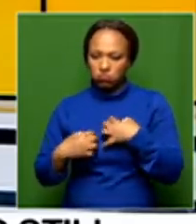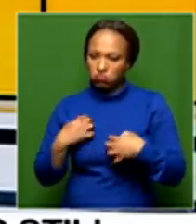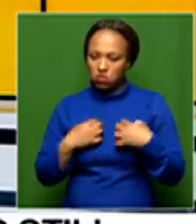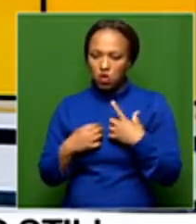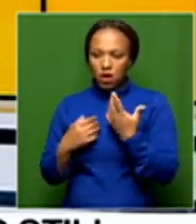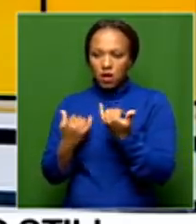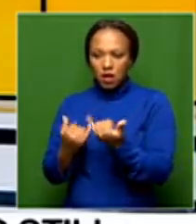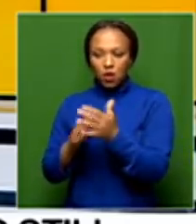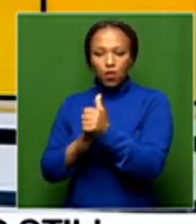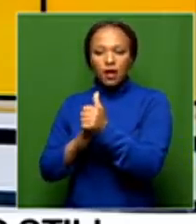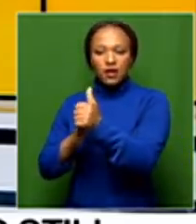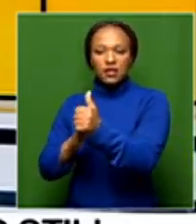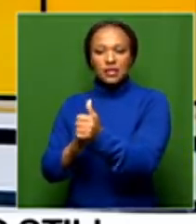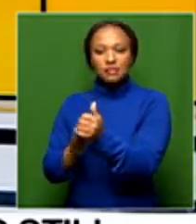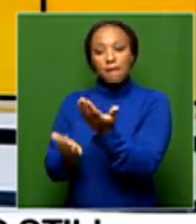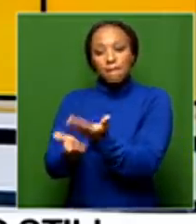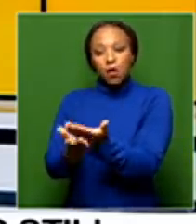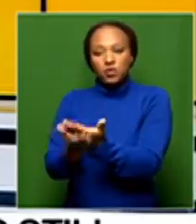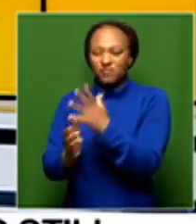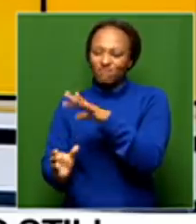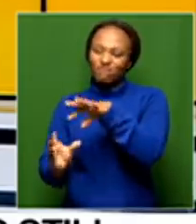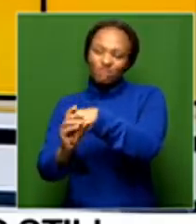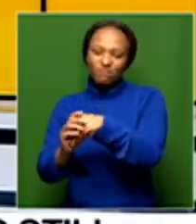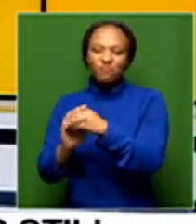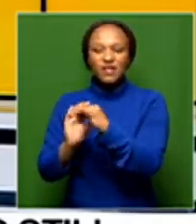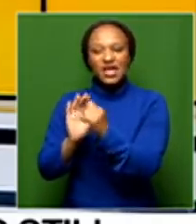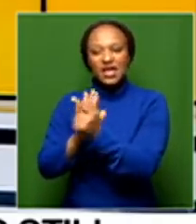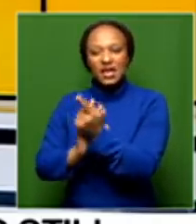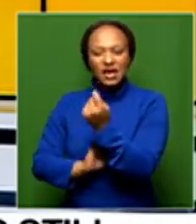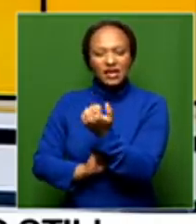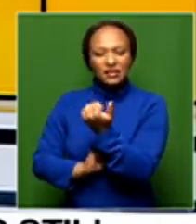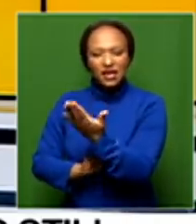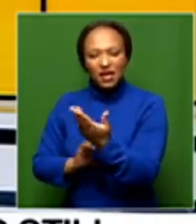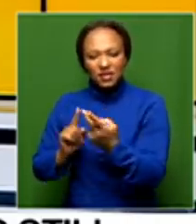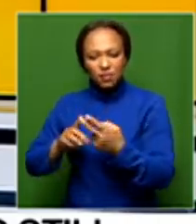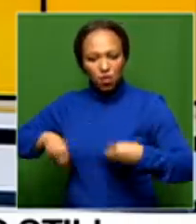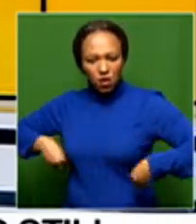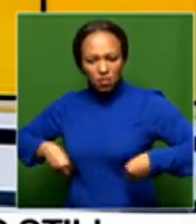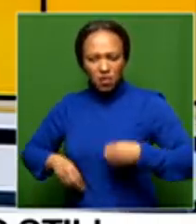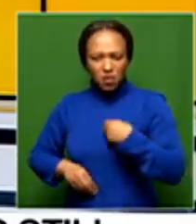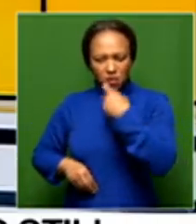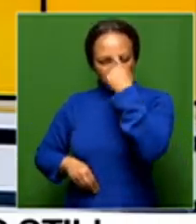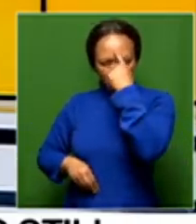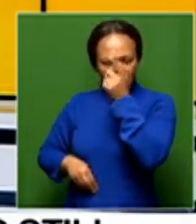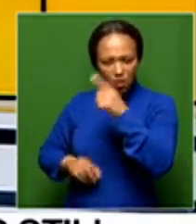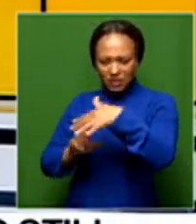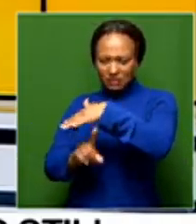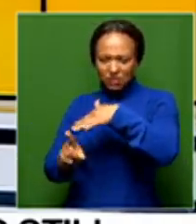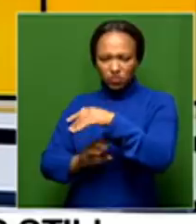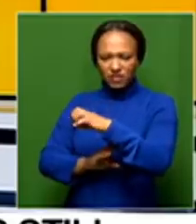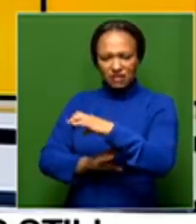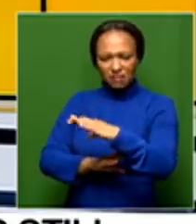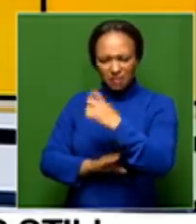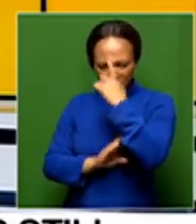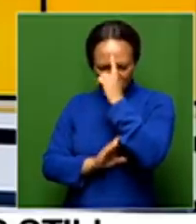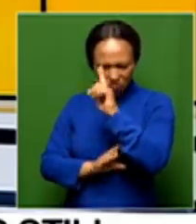of leadership that may be involved in illegal tenders and in corruption. What do you make of the situation within the Eastern Cape?